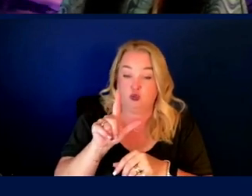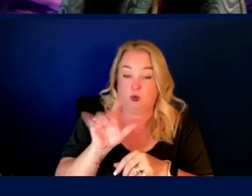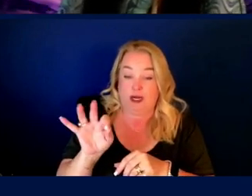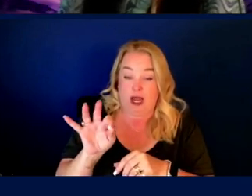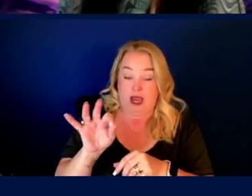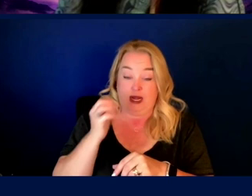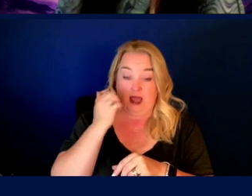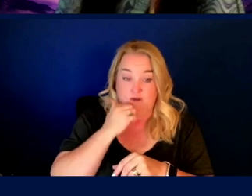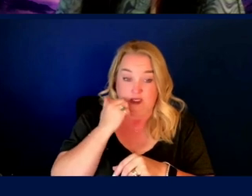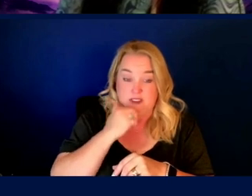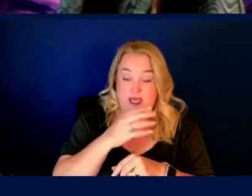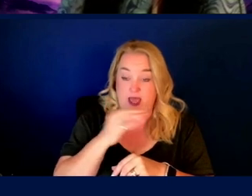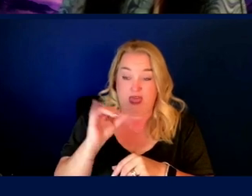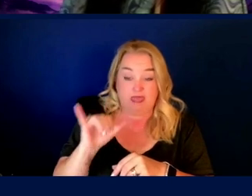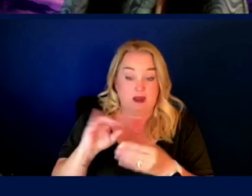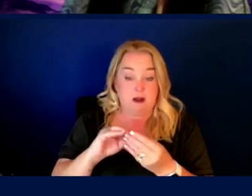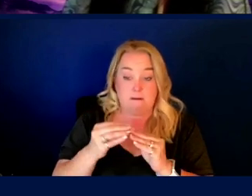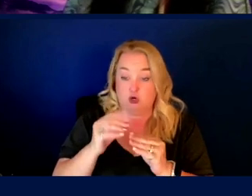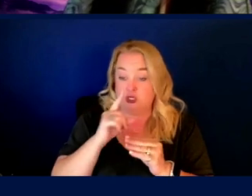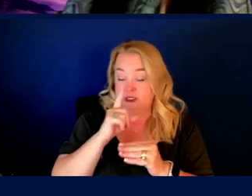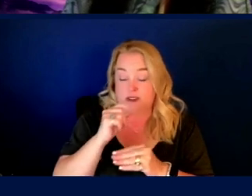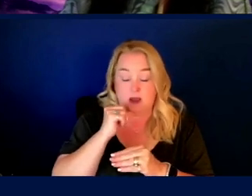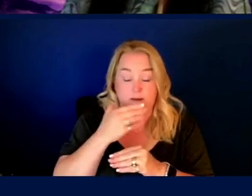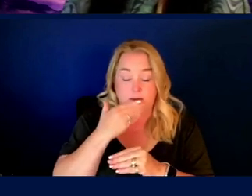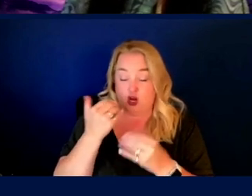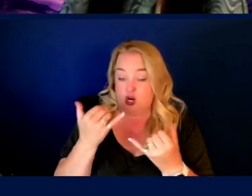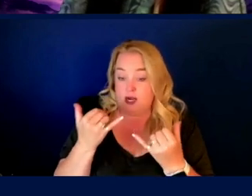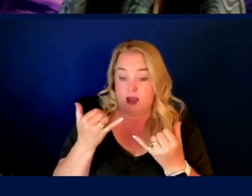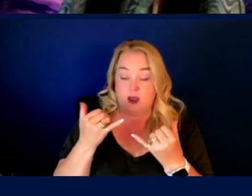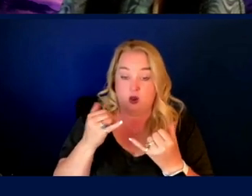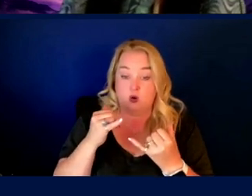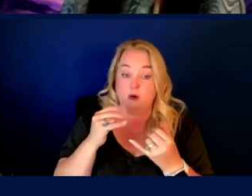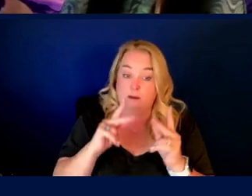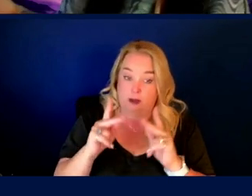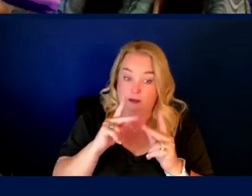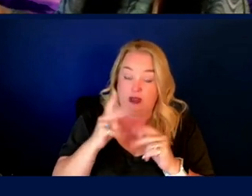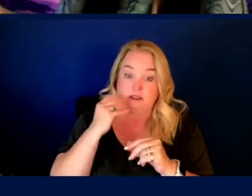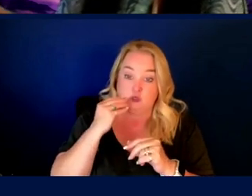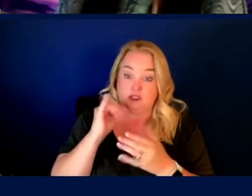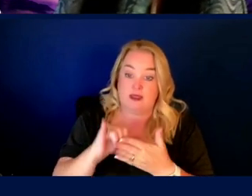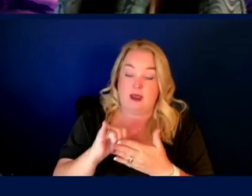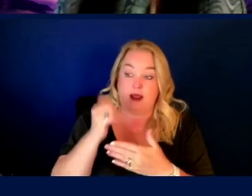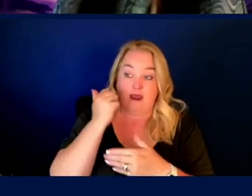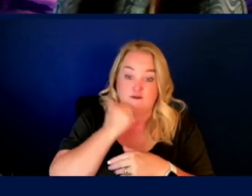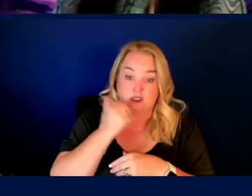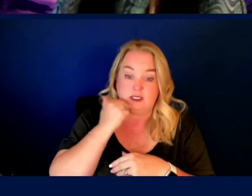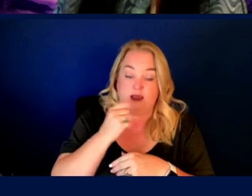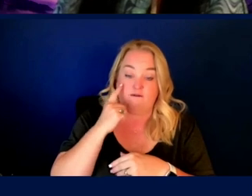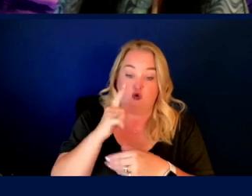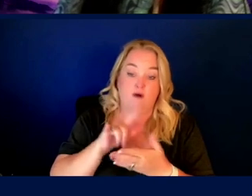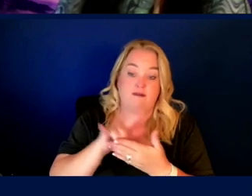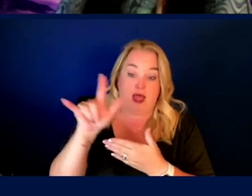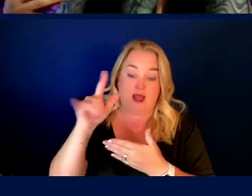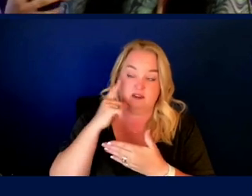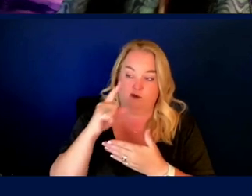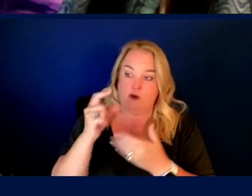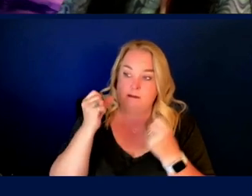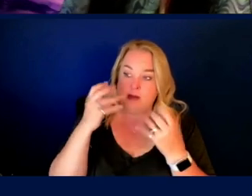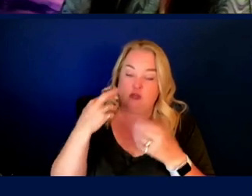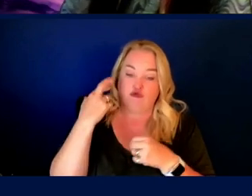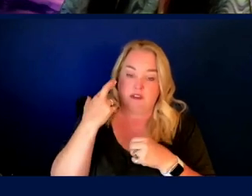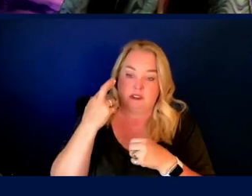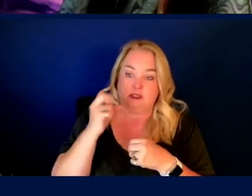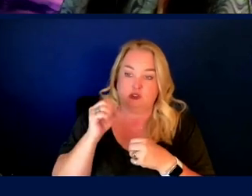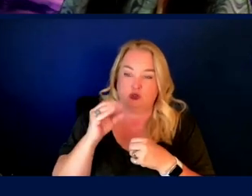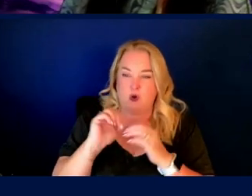a day. And the number hasn't gotten much better over the years. So folks experience this on a daily basis for flights for a variety of reasons. So how